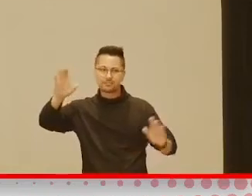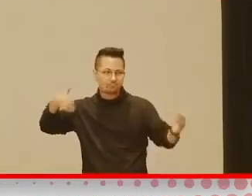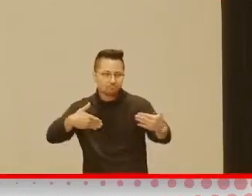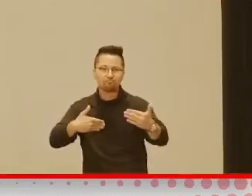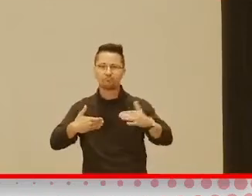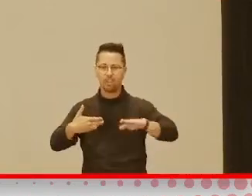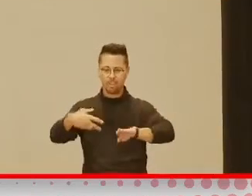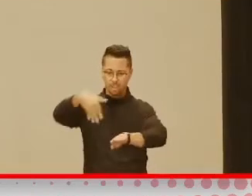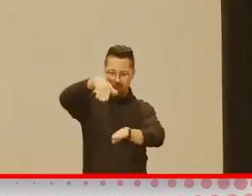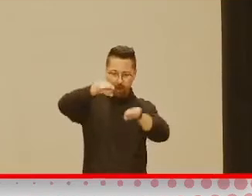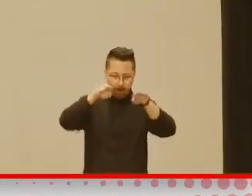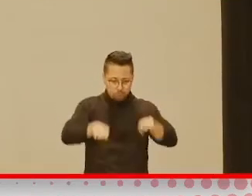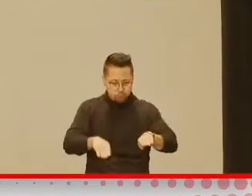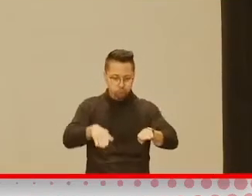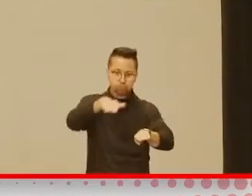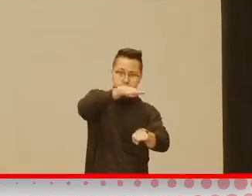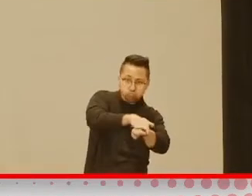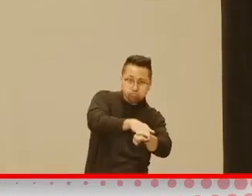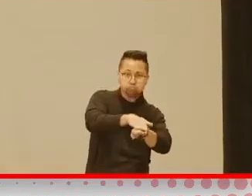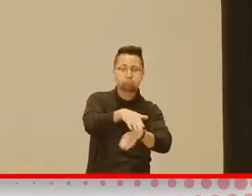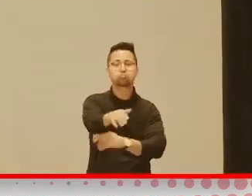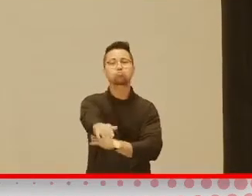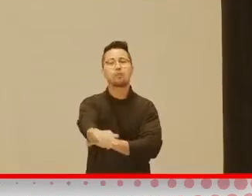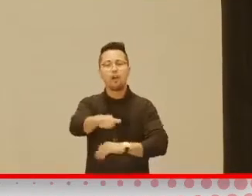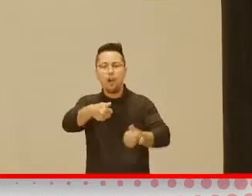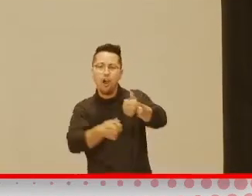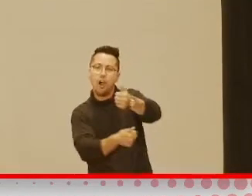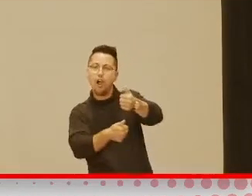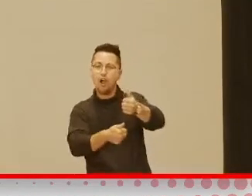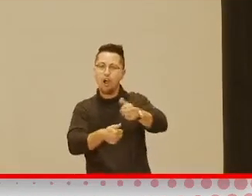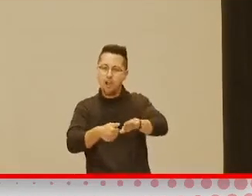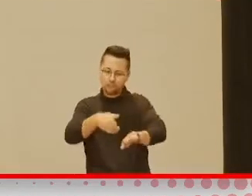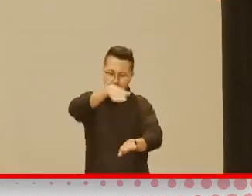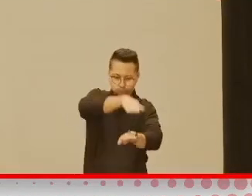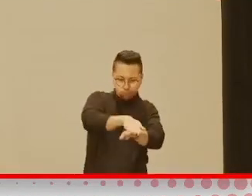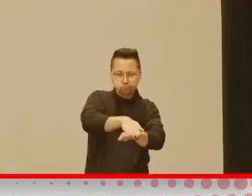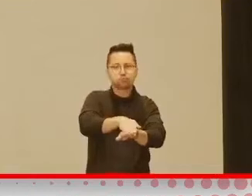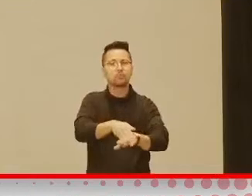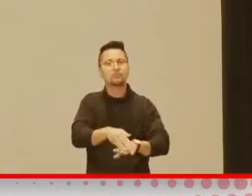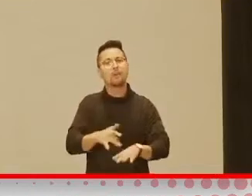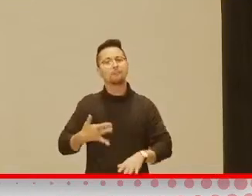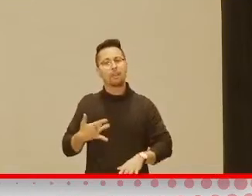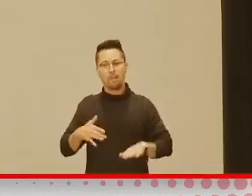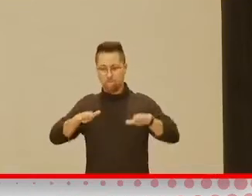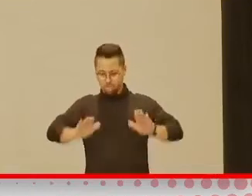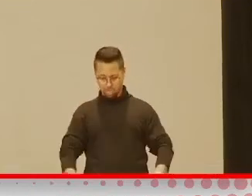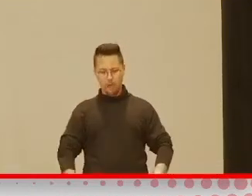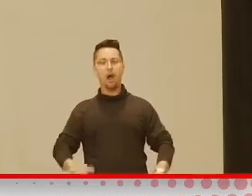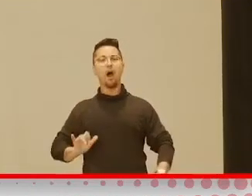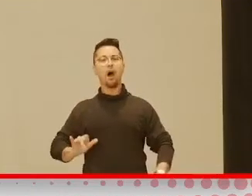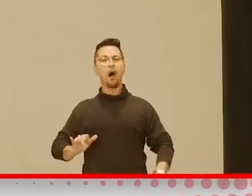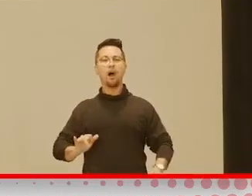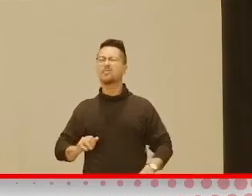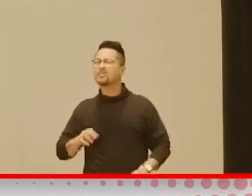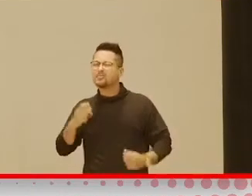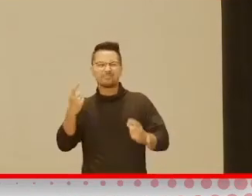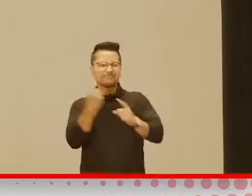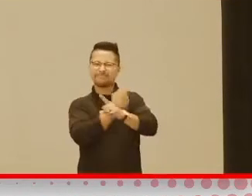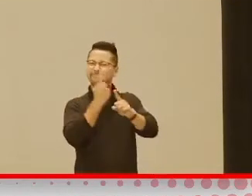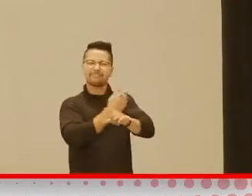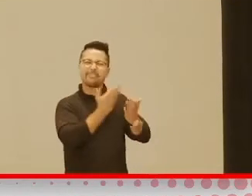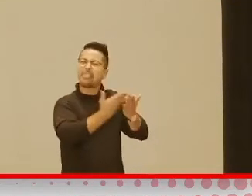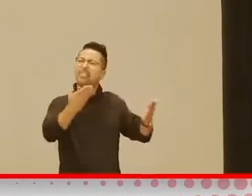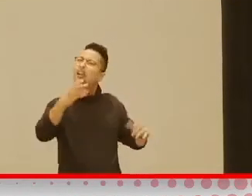of a box or a box flat and putting it underneath the chair itself. Again, everyday items, something you can